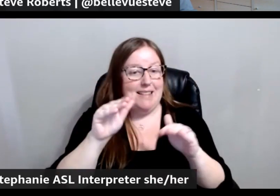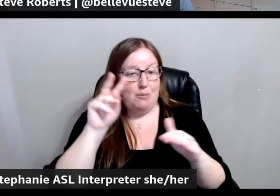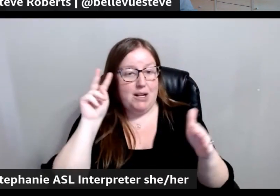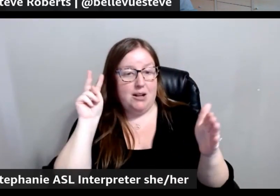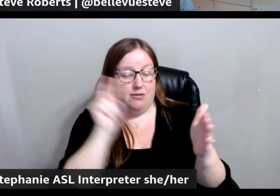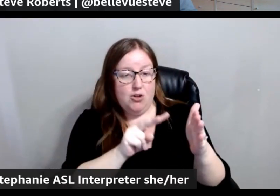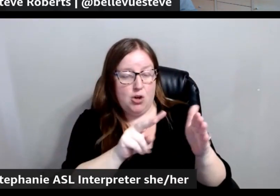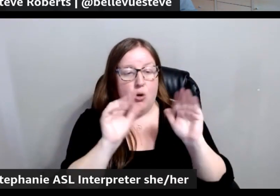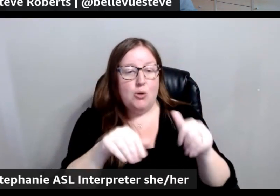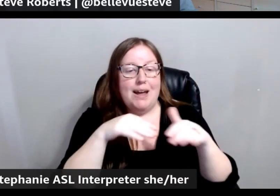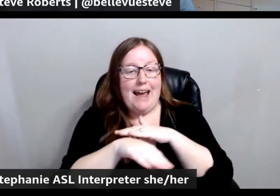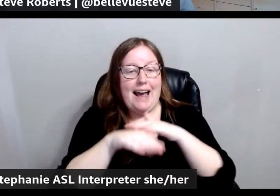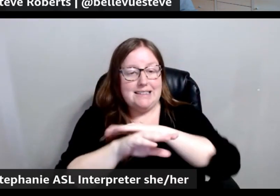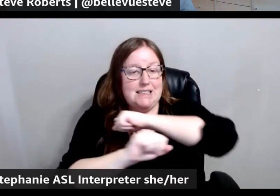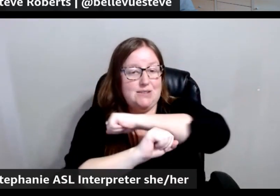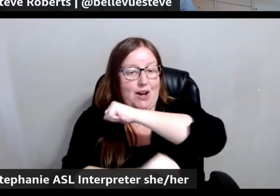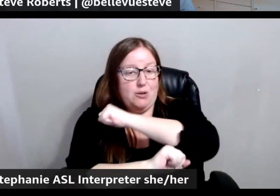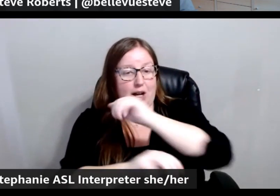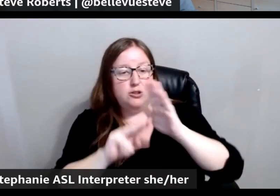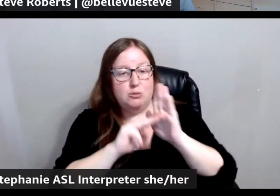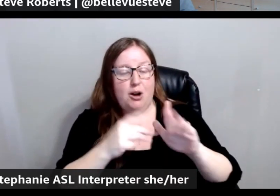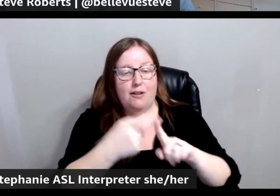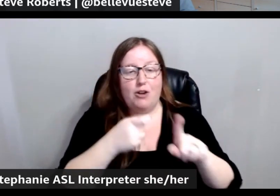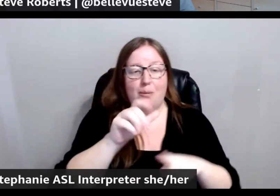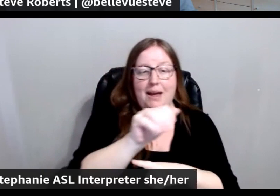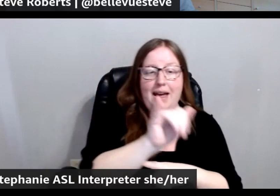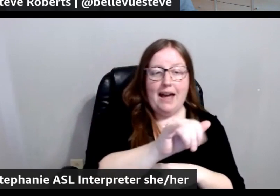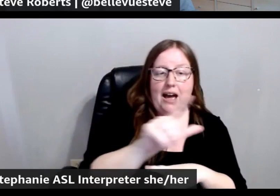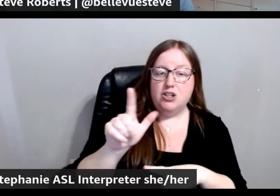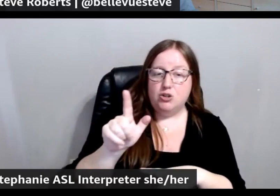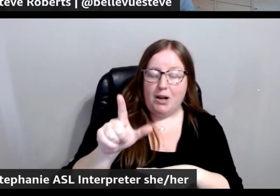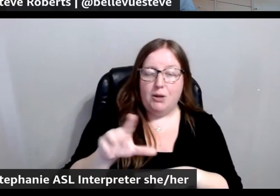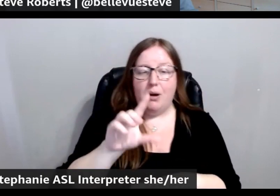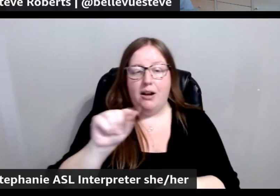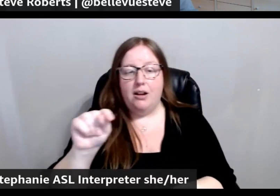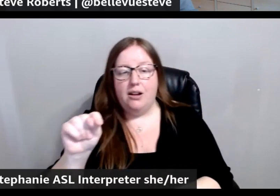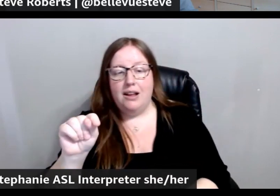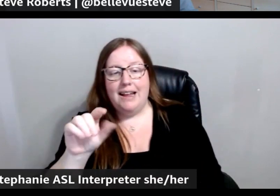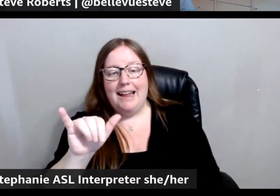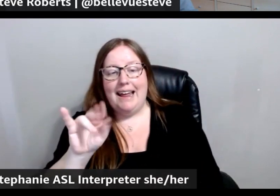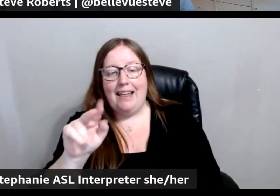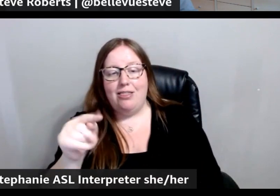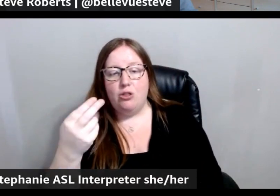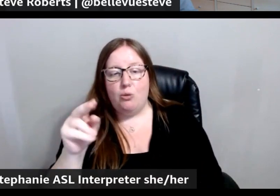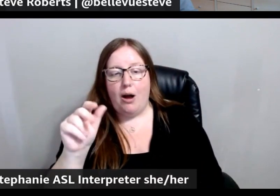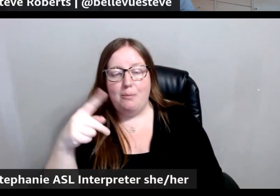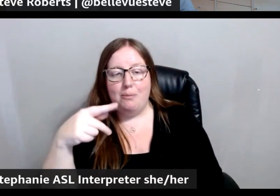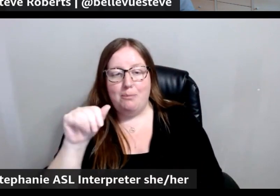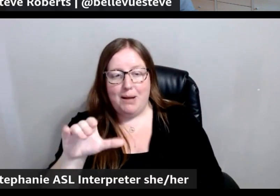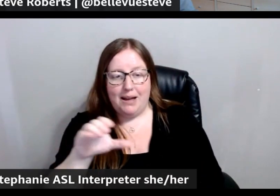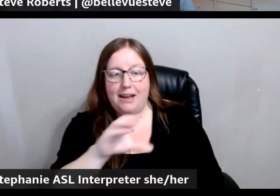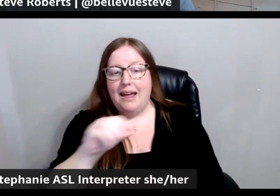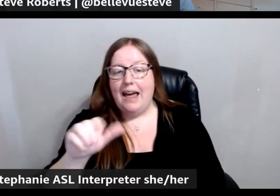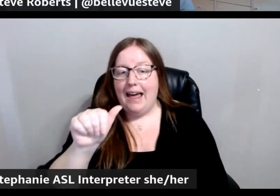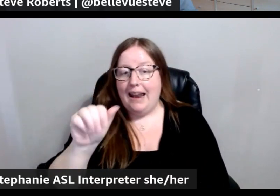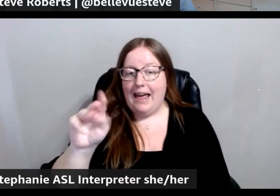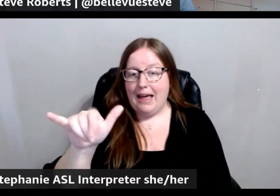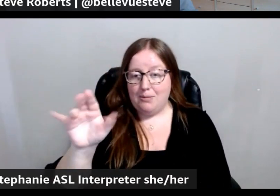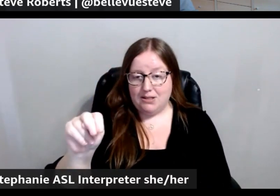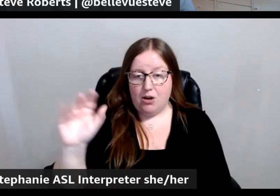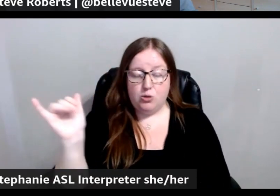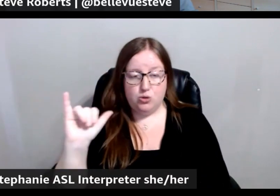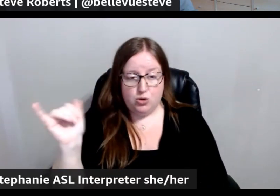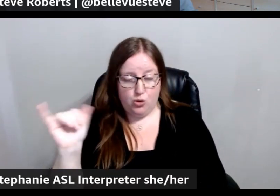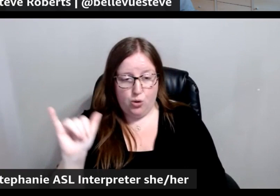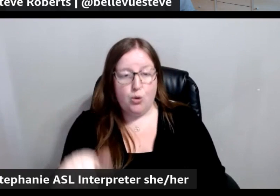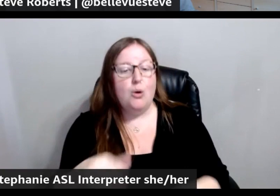access foundation models from AI21 Labs, Anthropic, Instability AI, as well as Amazon, through